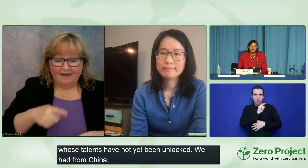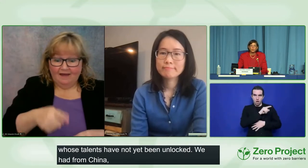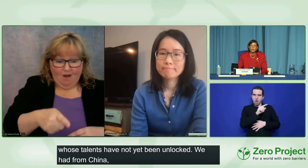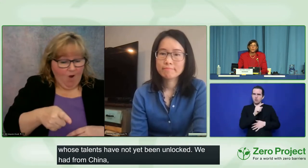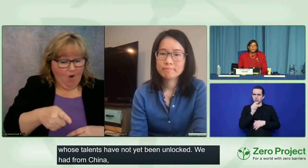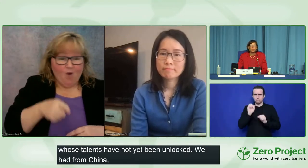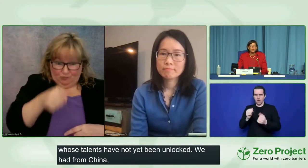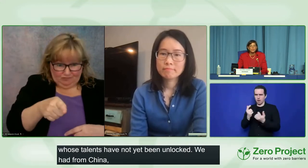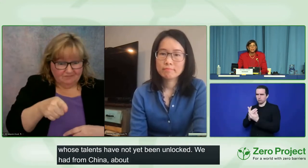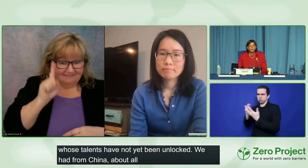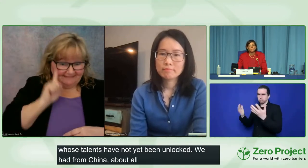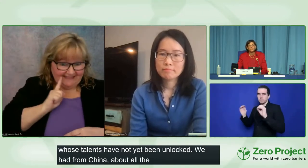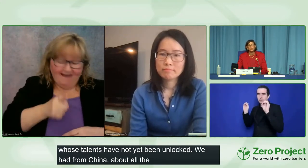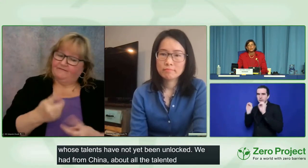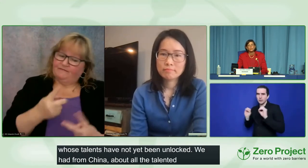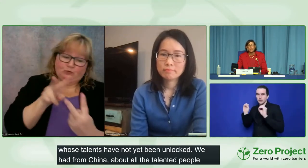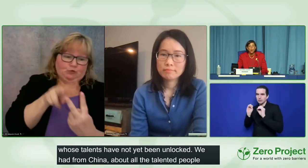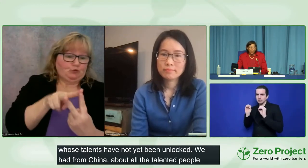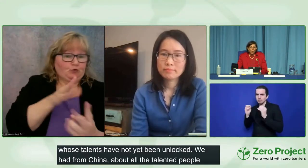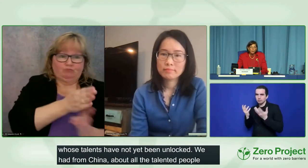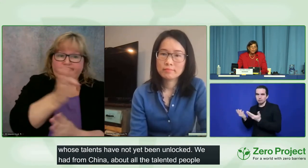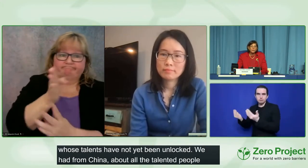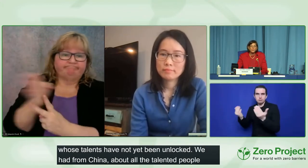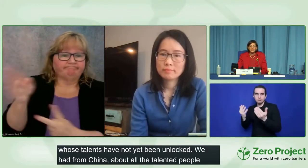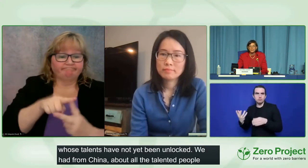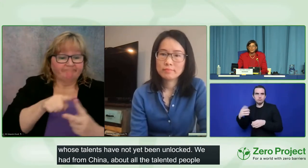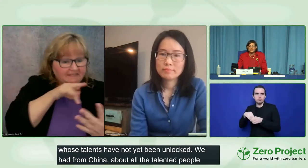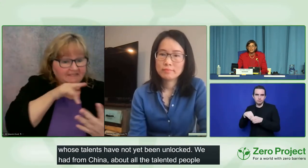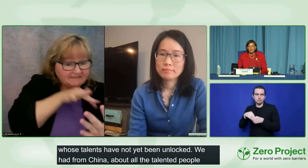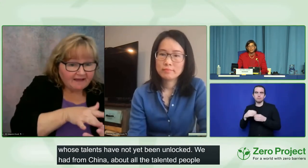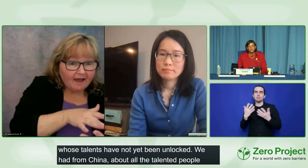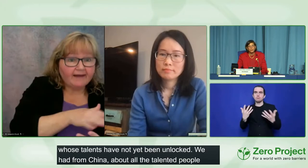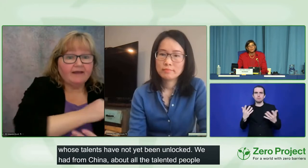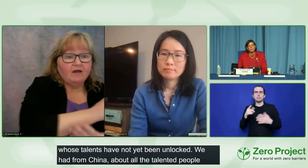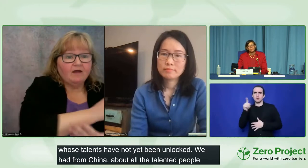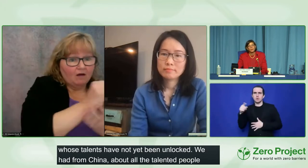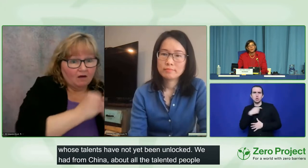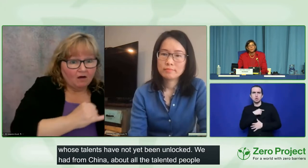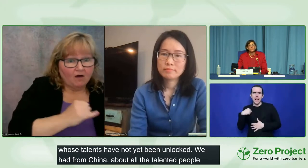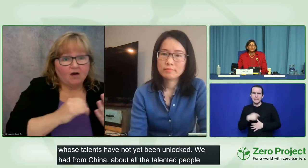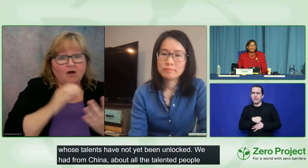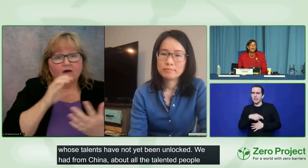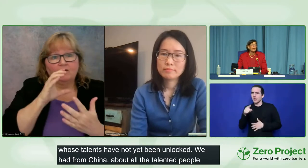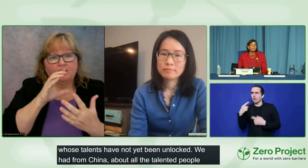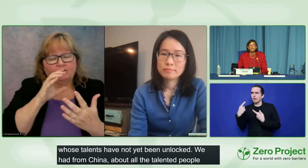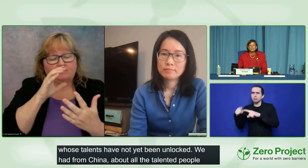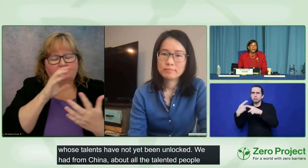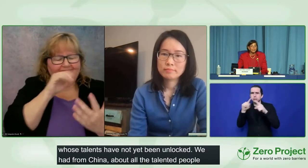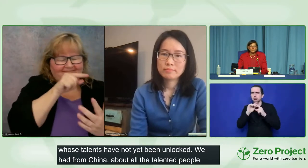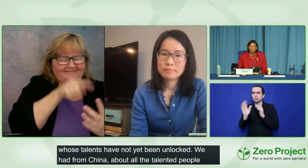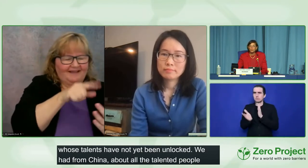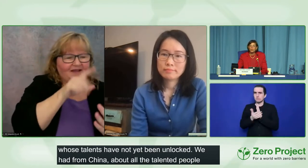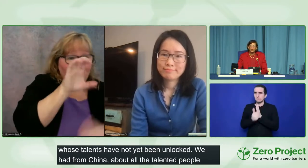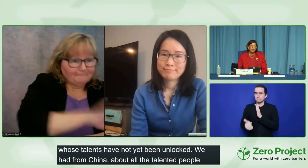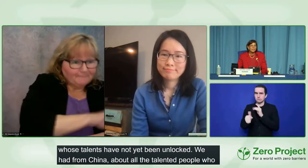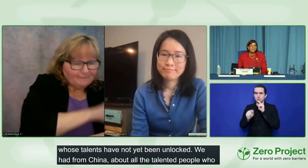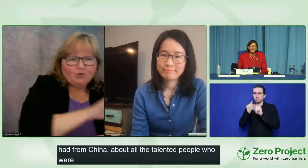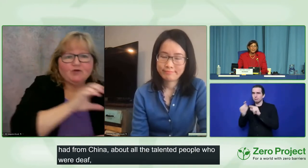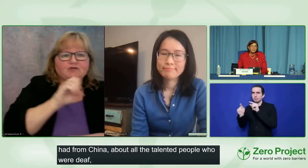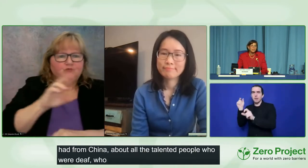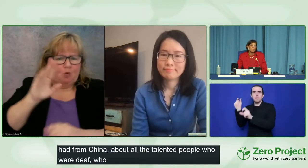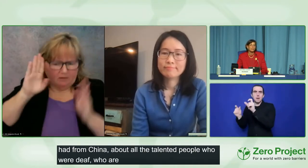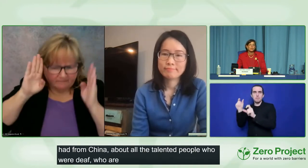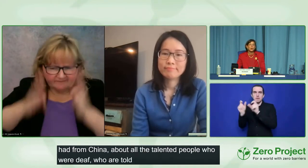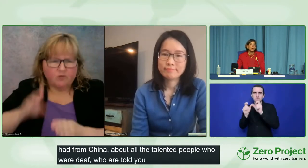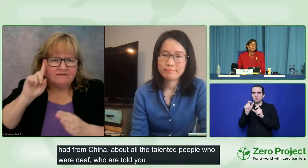choices. You can either study computers or you can study deafness, but you can't be a doctor or